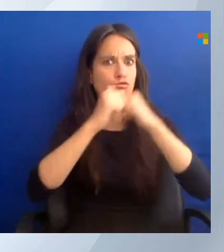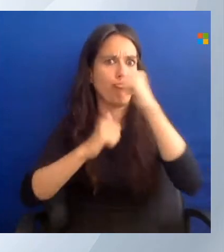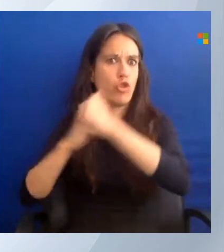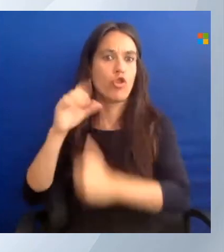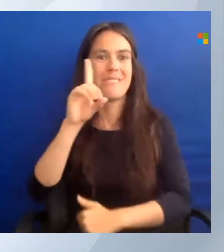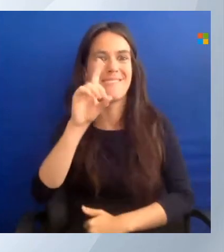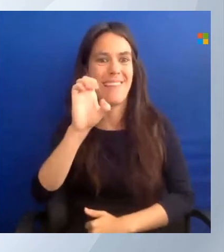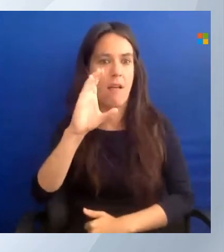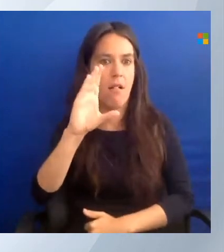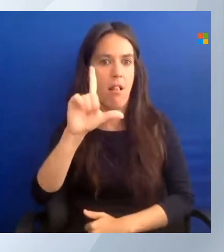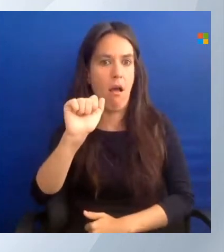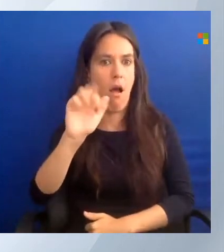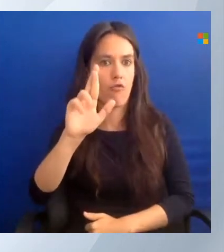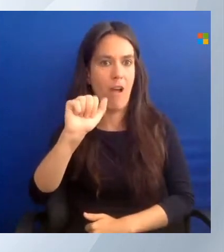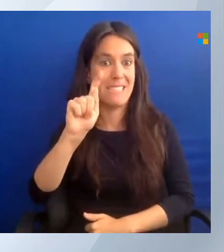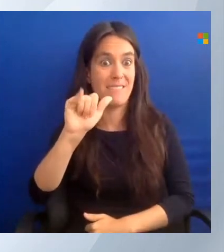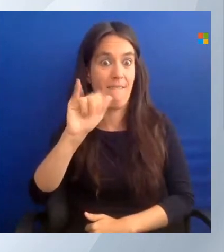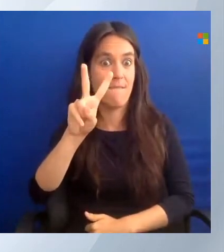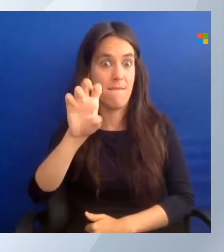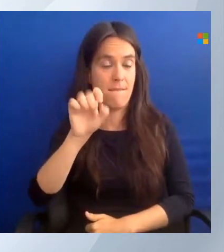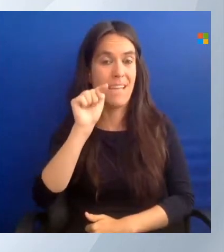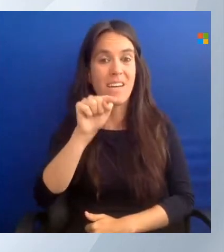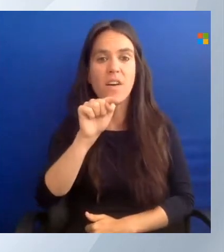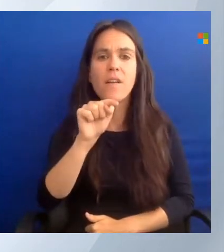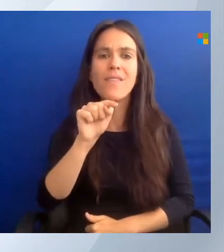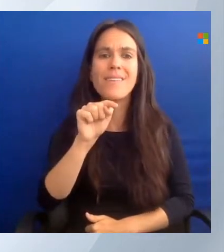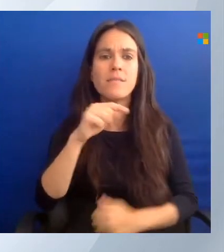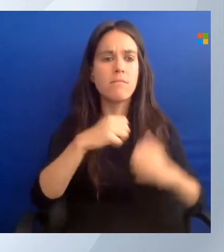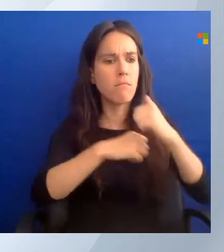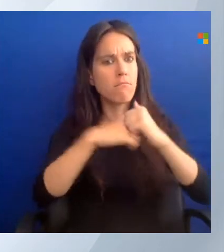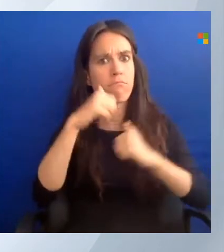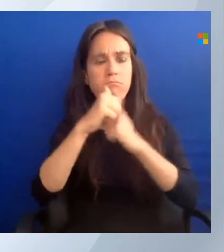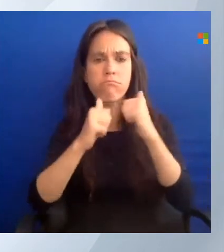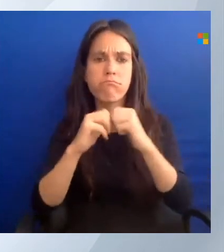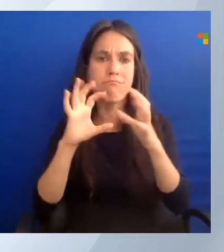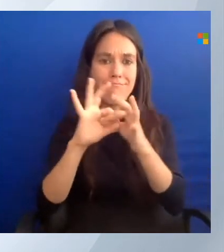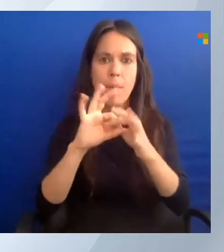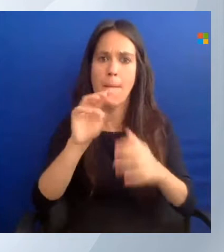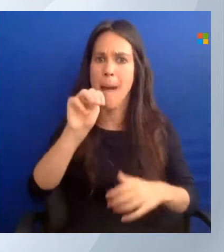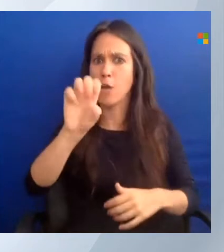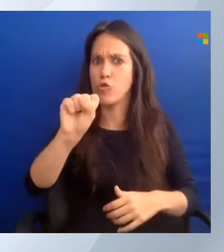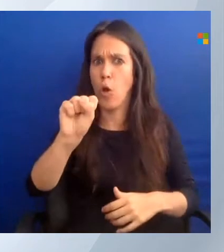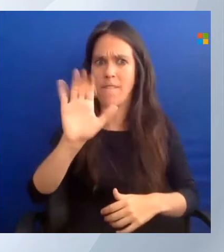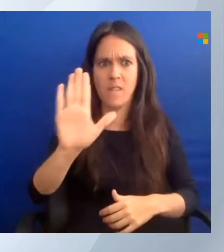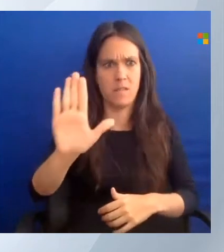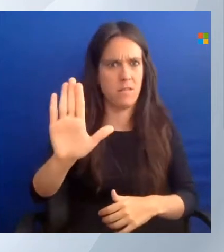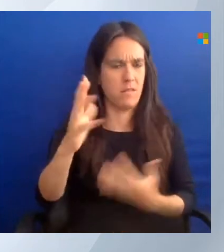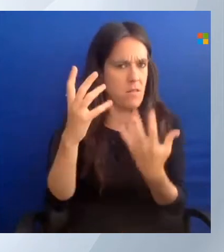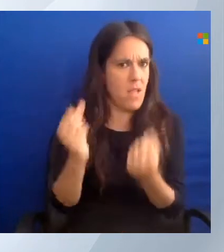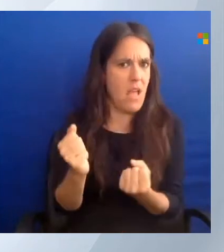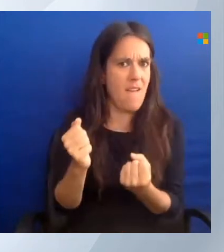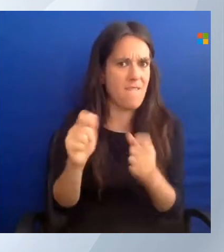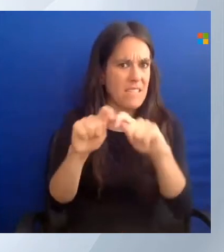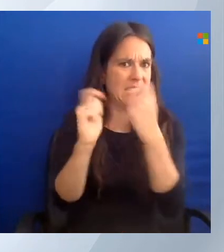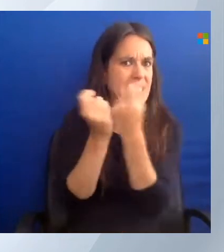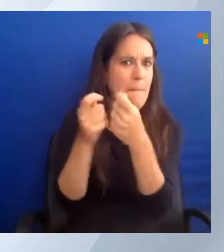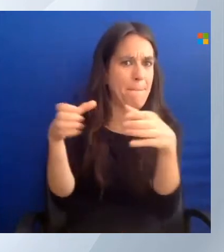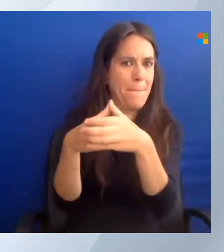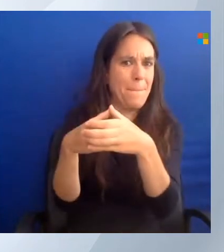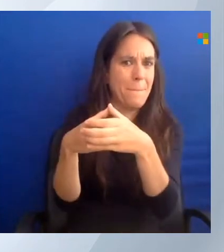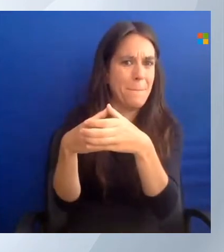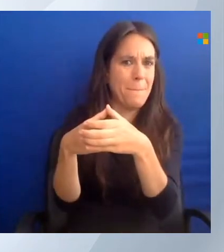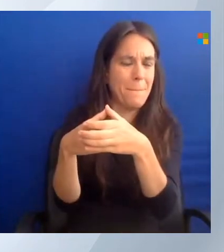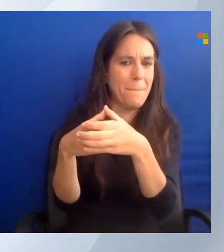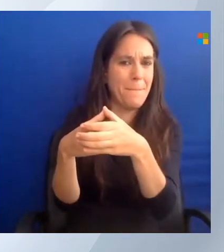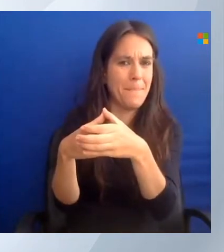templates are maintained and built by Microsoft themselves and by the Azure teams. And like I said before,